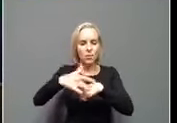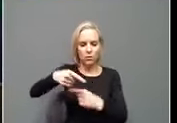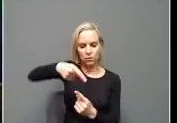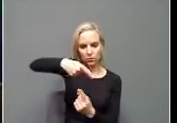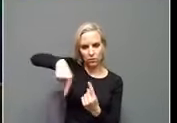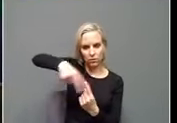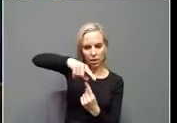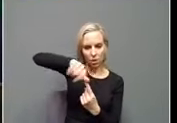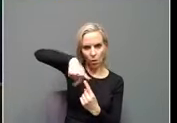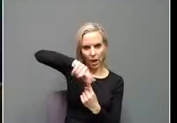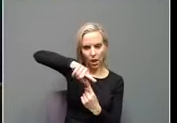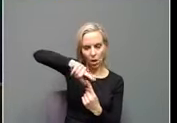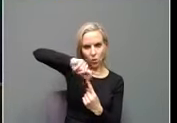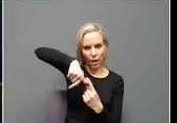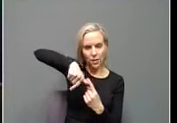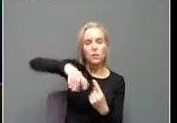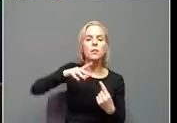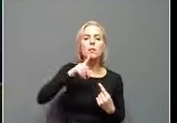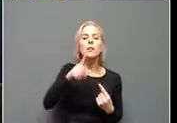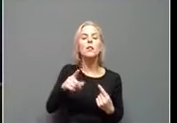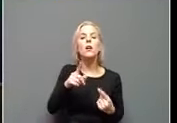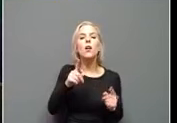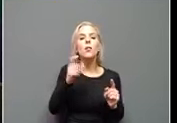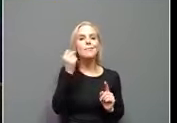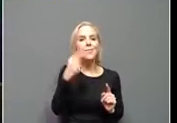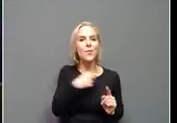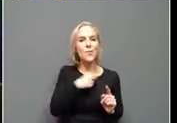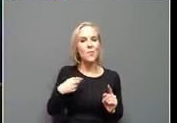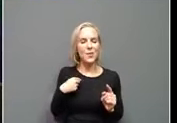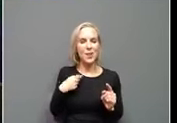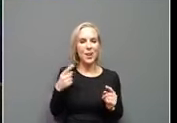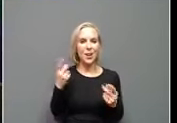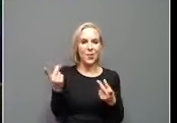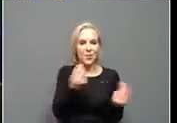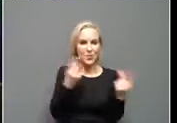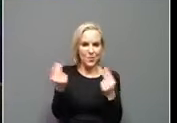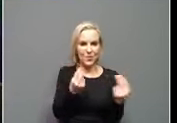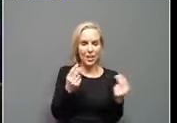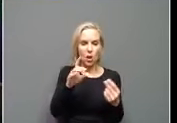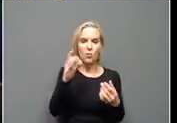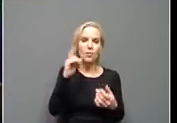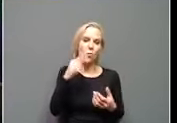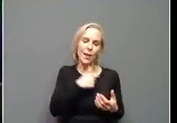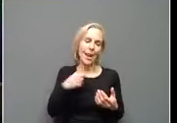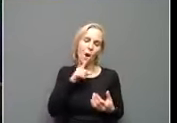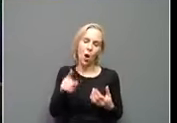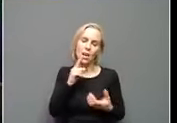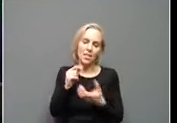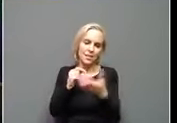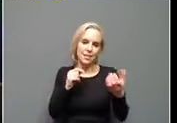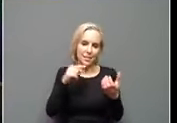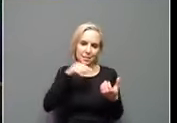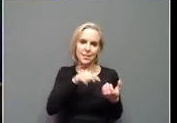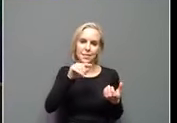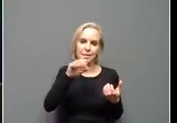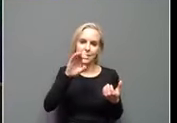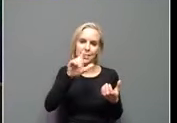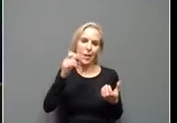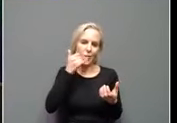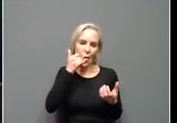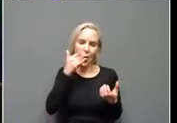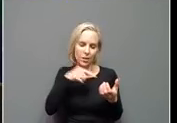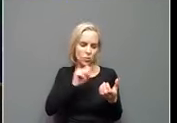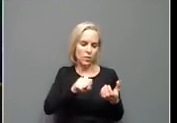other thing you can do, since we're such a mobile society, you can use your mobile phone and you can text your zip